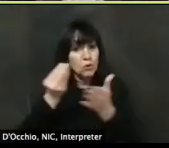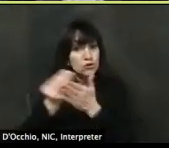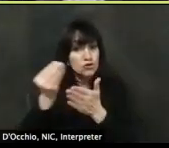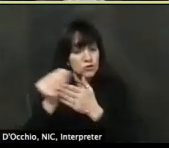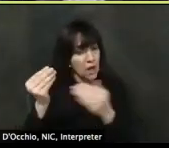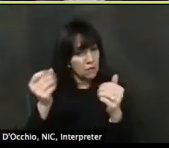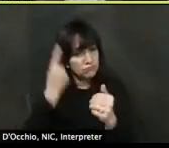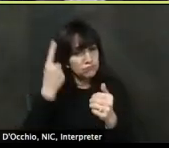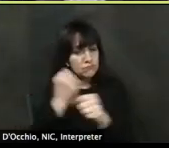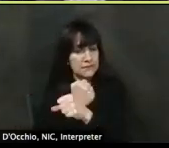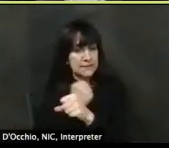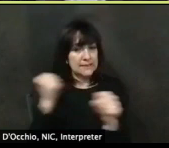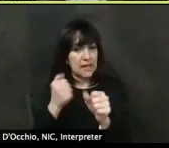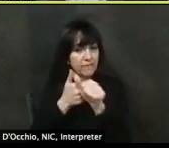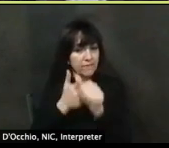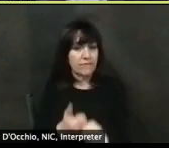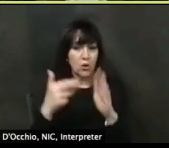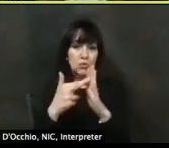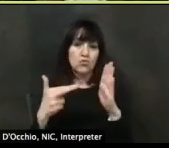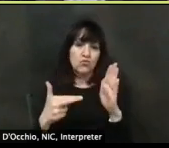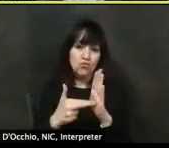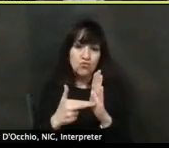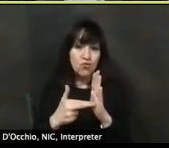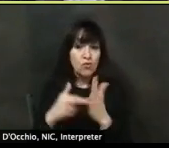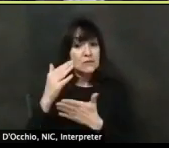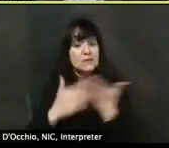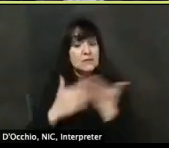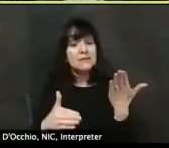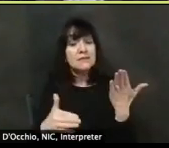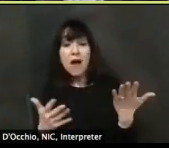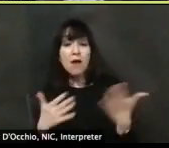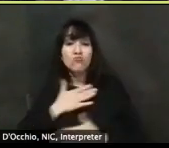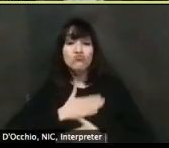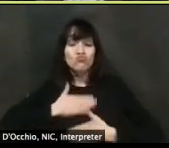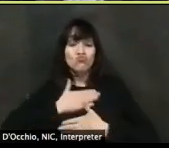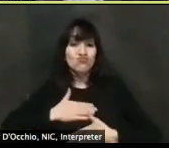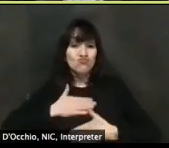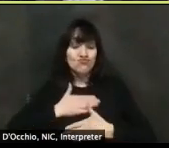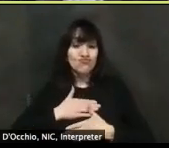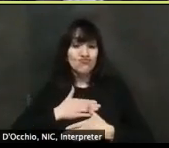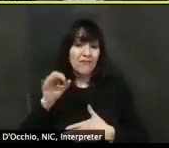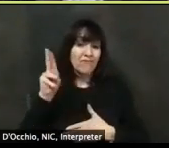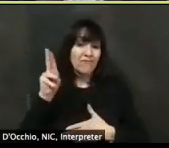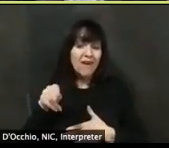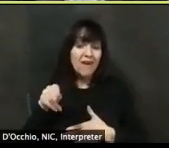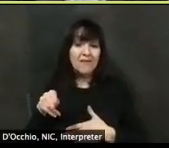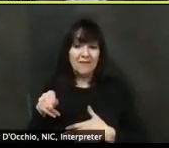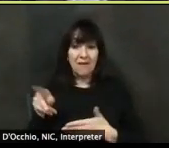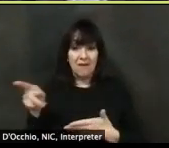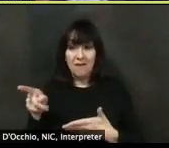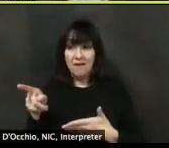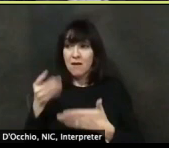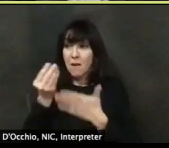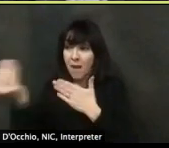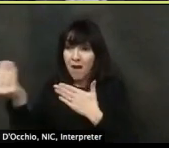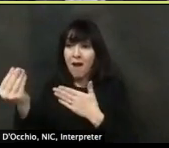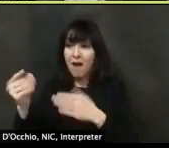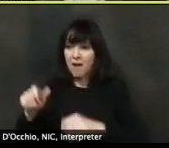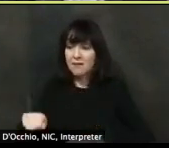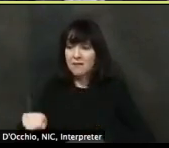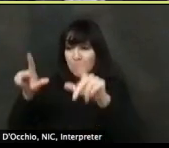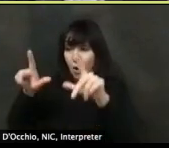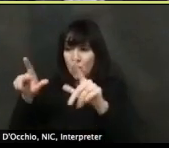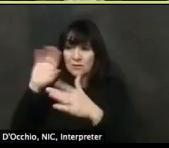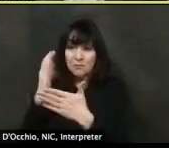having a little bit of fun and giving out a reward to try to get people to, to increase, uh, the rate of doing it. And if you put it on your Facebook, it helps spread the